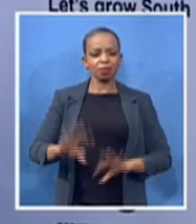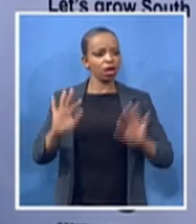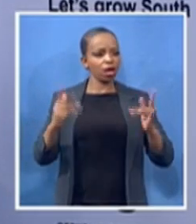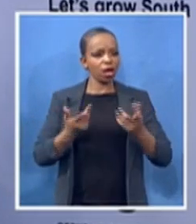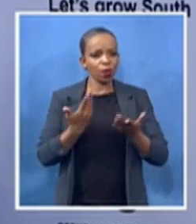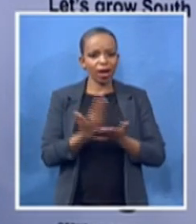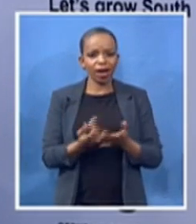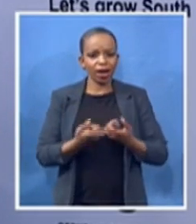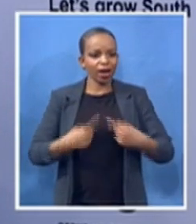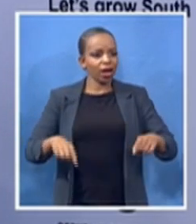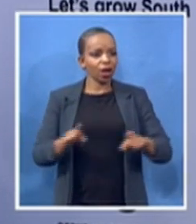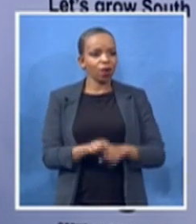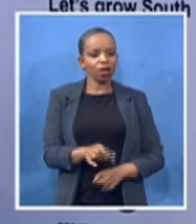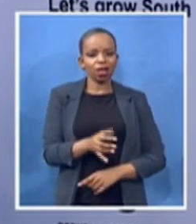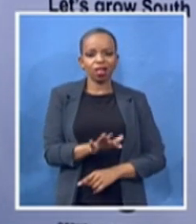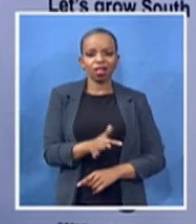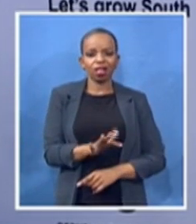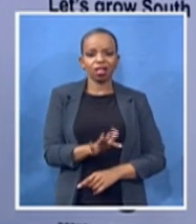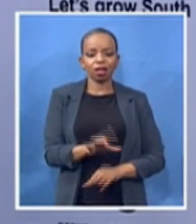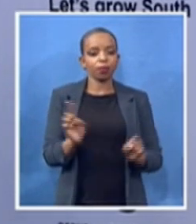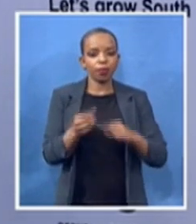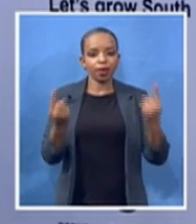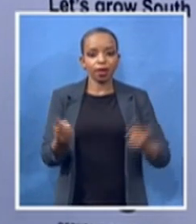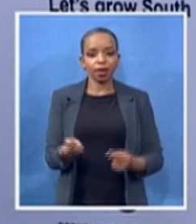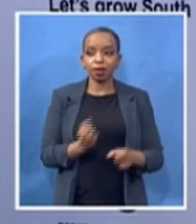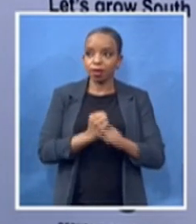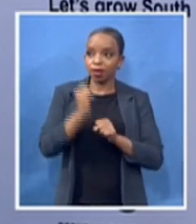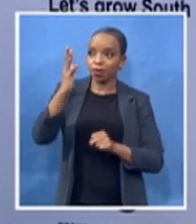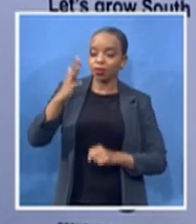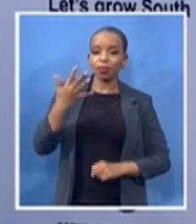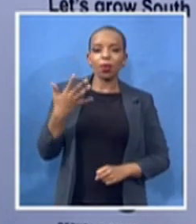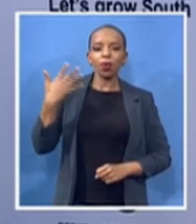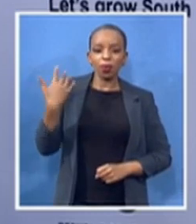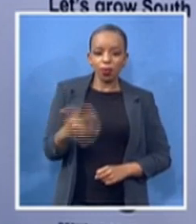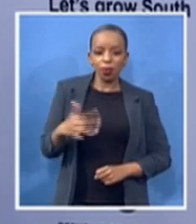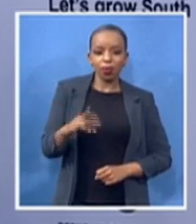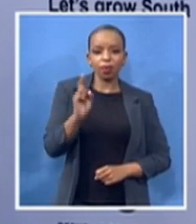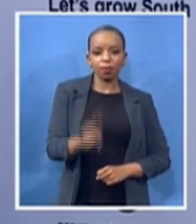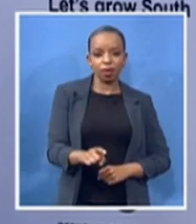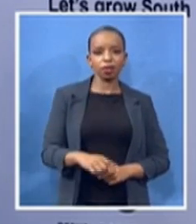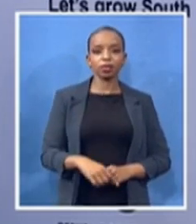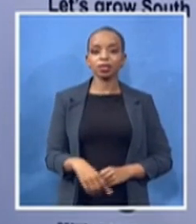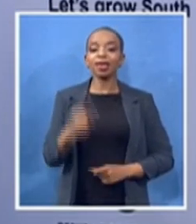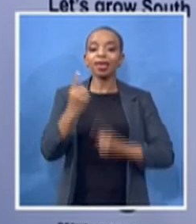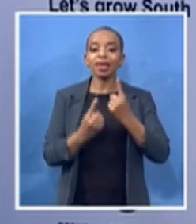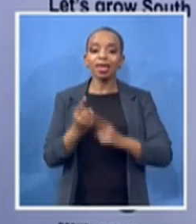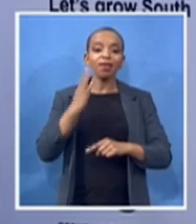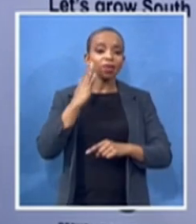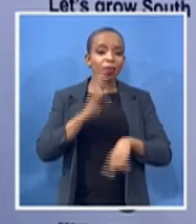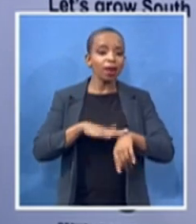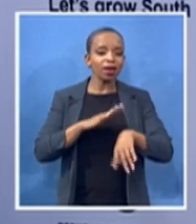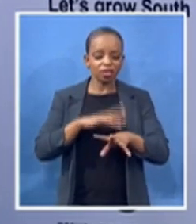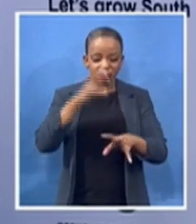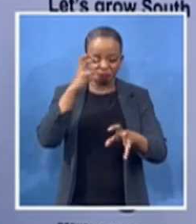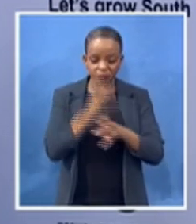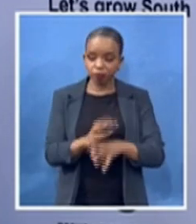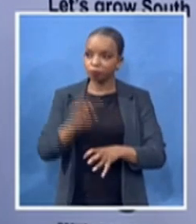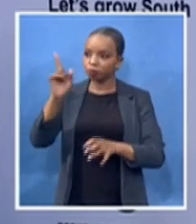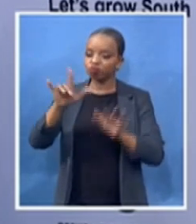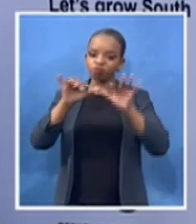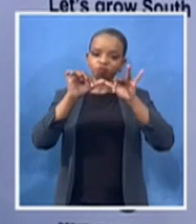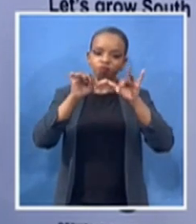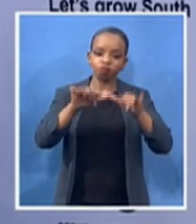hours of the midnight she continued to shine and we need to remember that in our calling